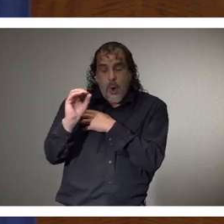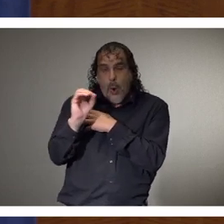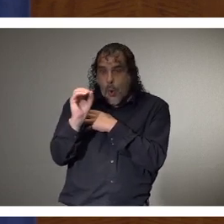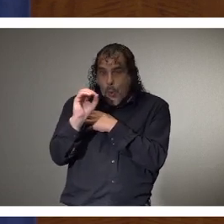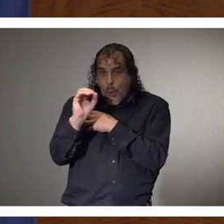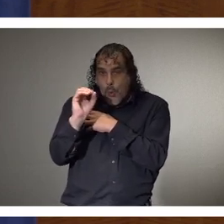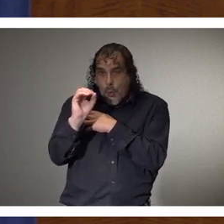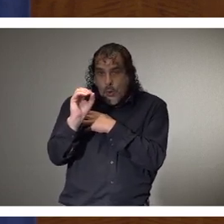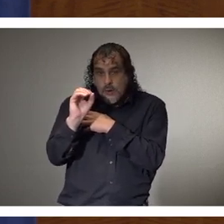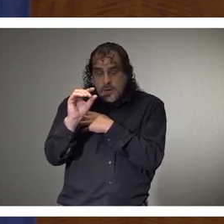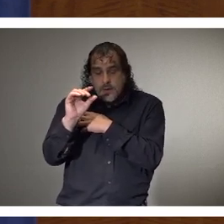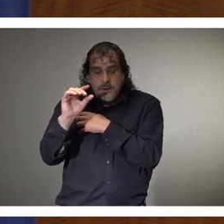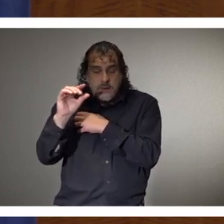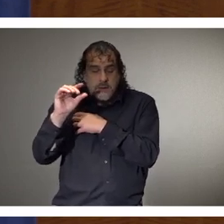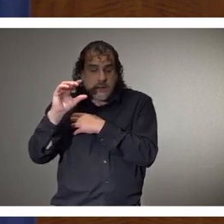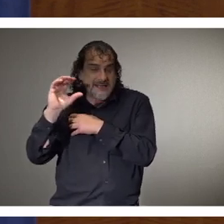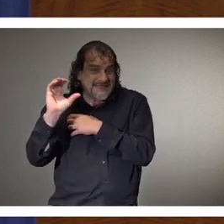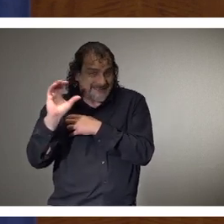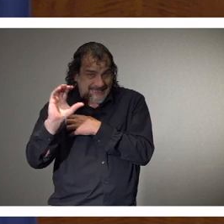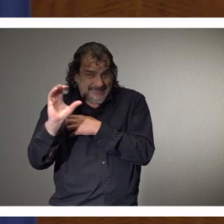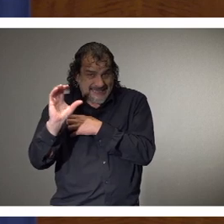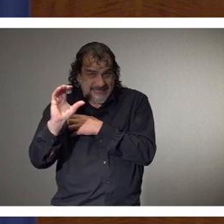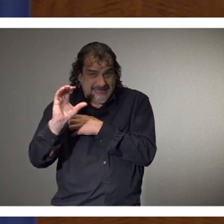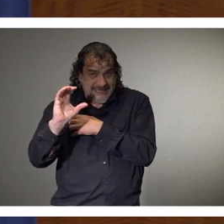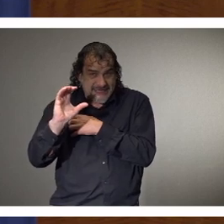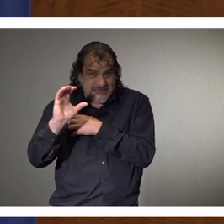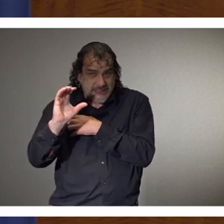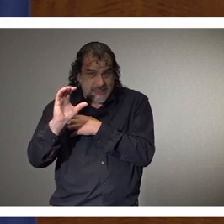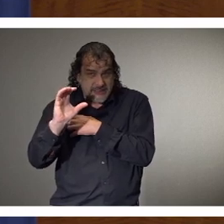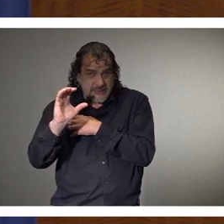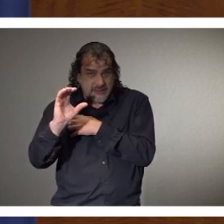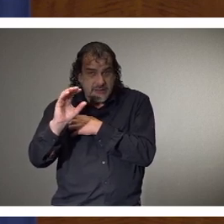as in operations, C as in center,